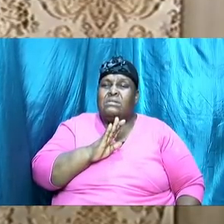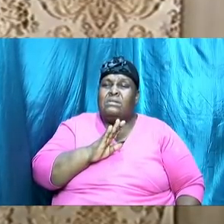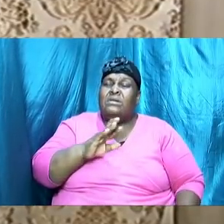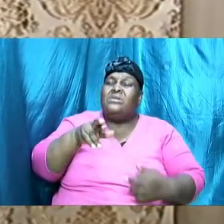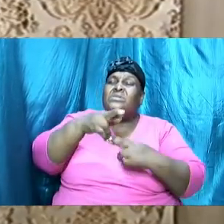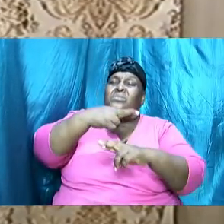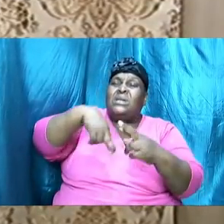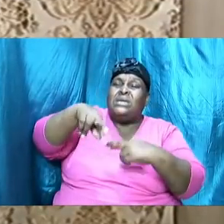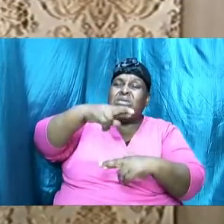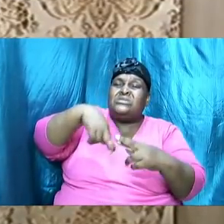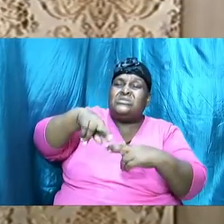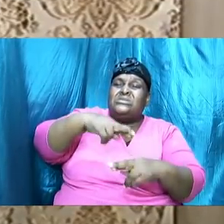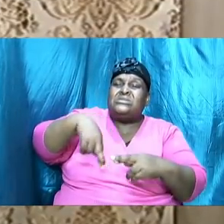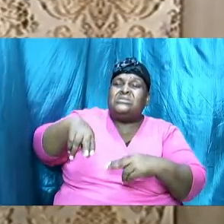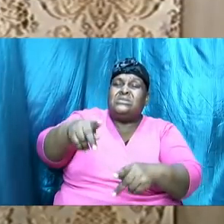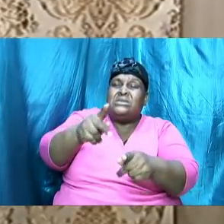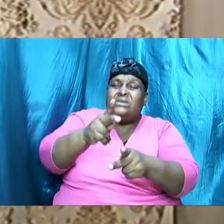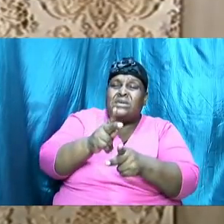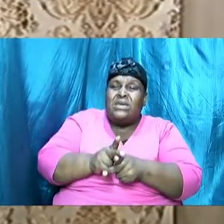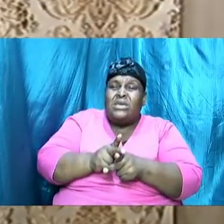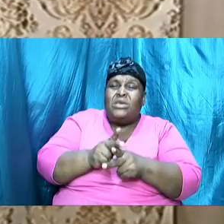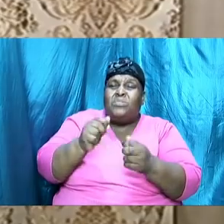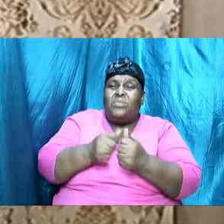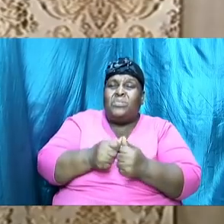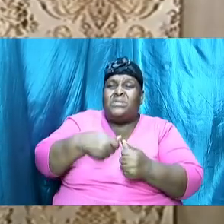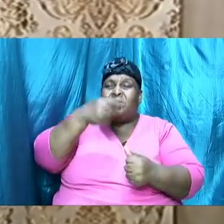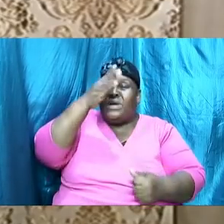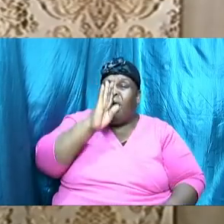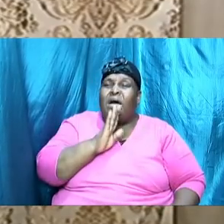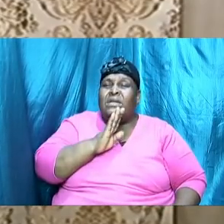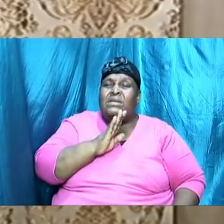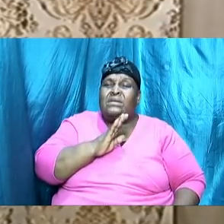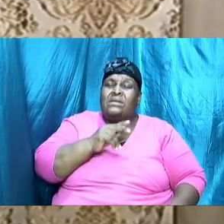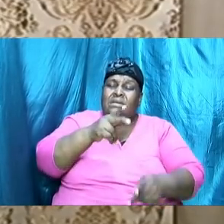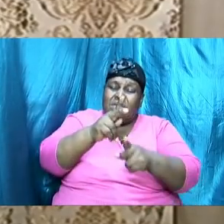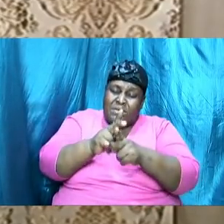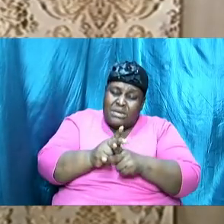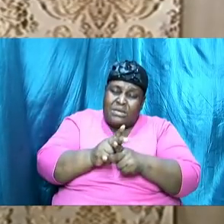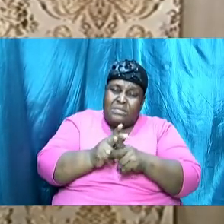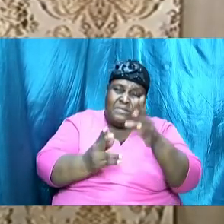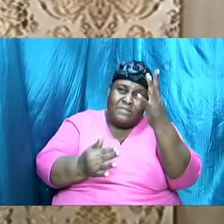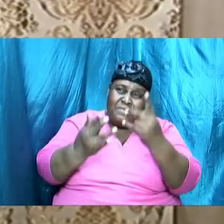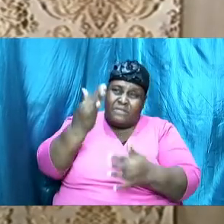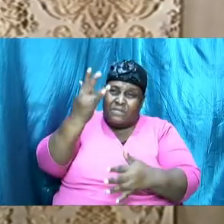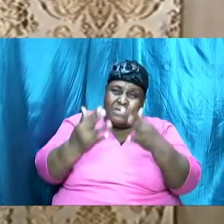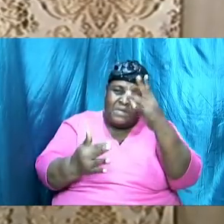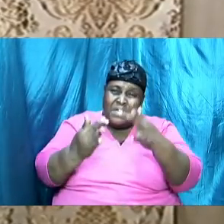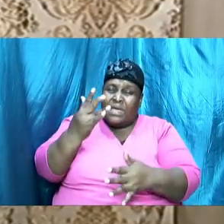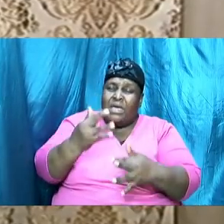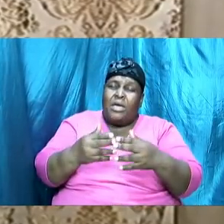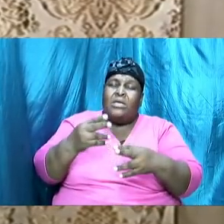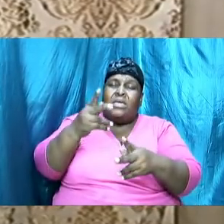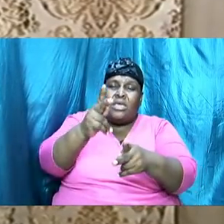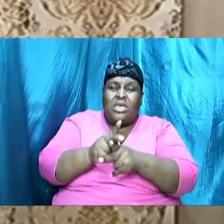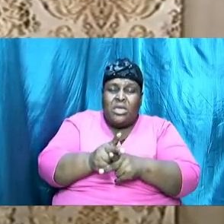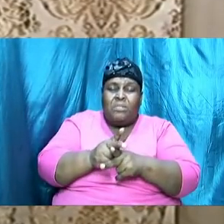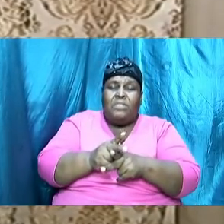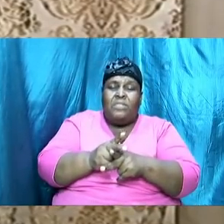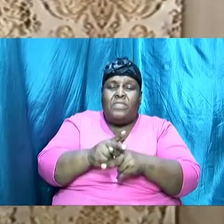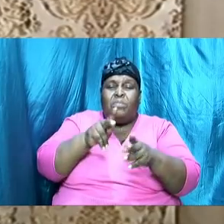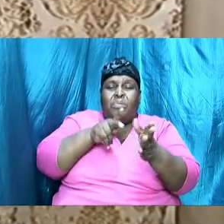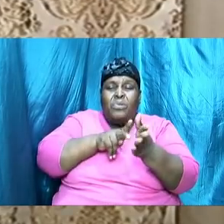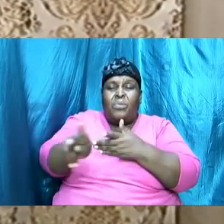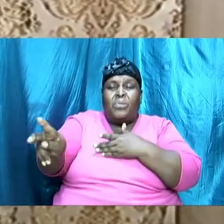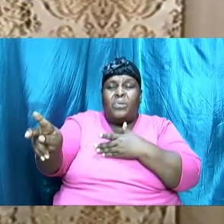relationship that they maintain with the Lord Jesus Christ they maintain the fire they maintain the pureness they maintain the